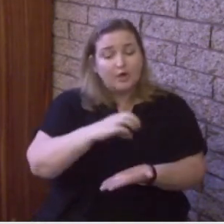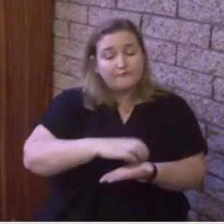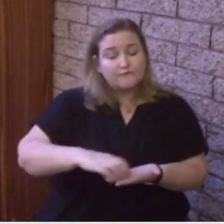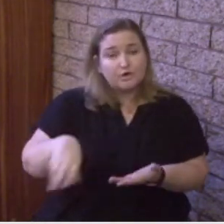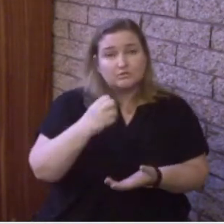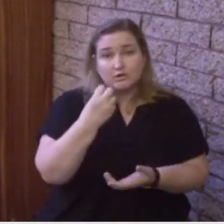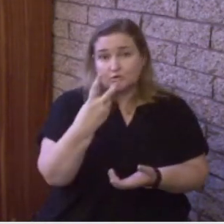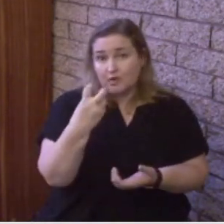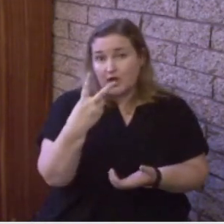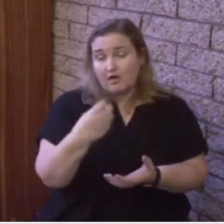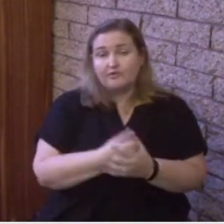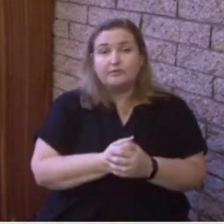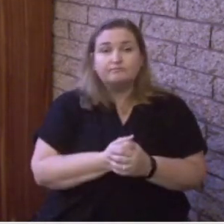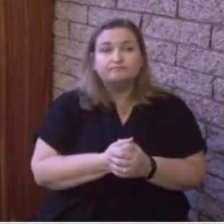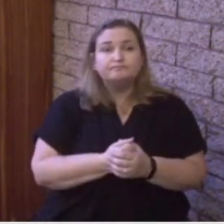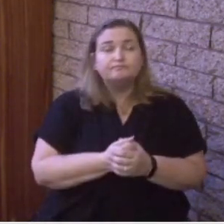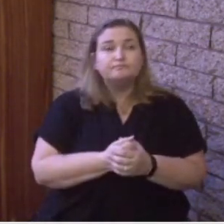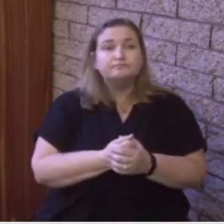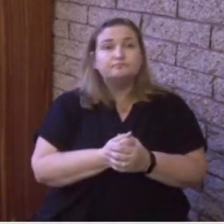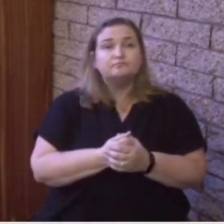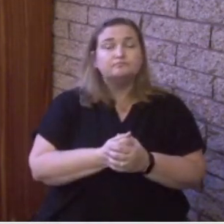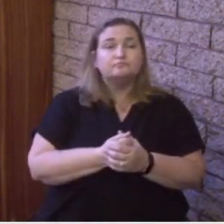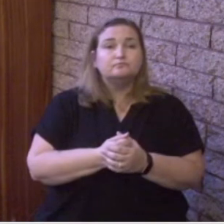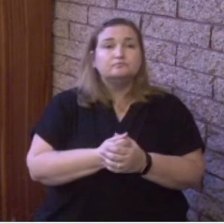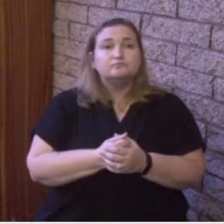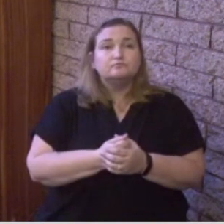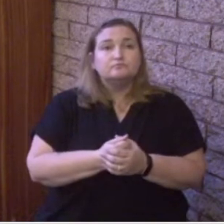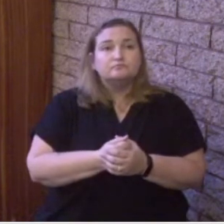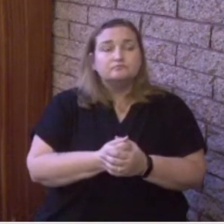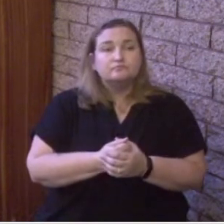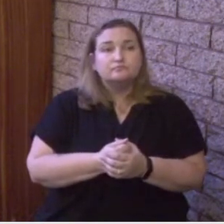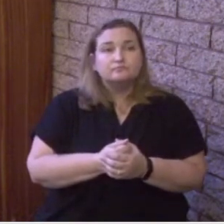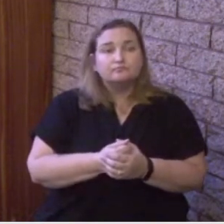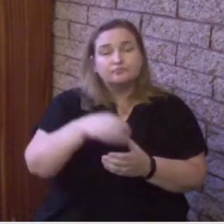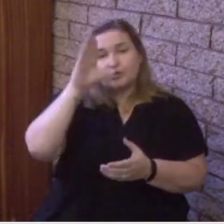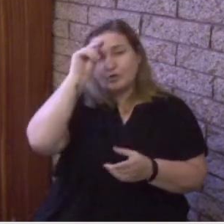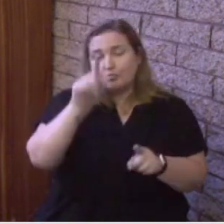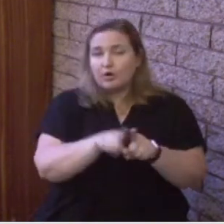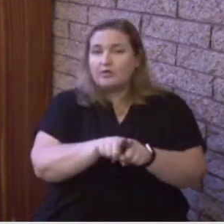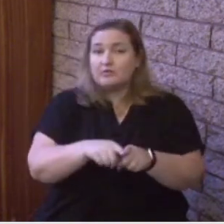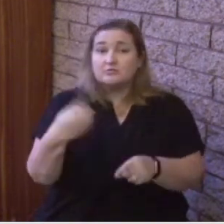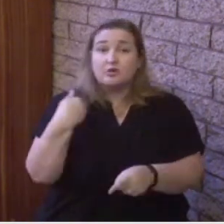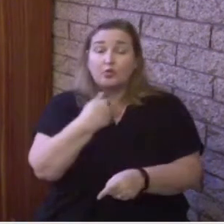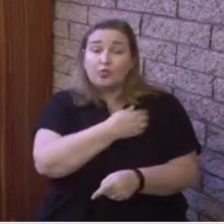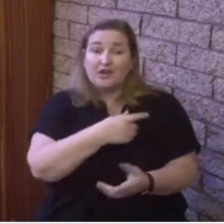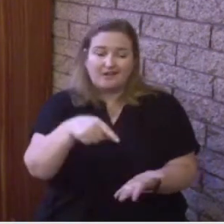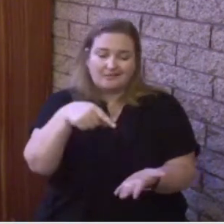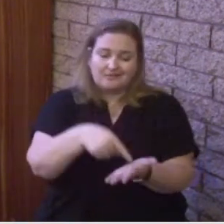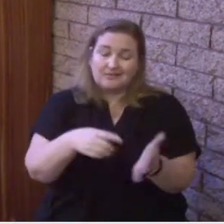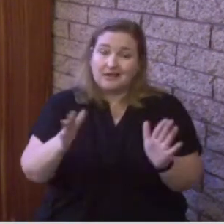the beginning it says, so then brothers we are debtors.